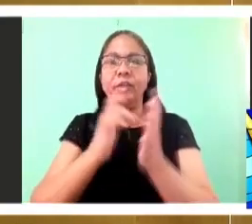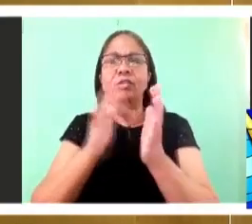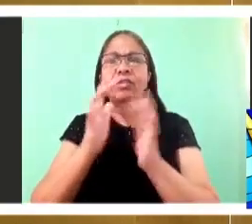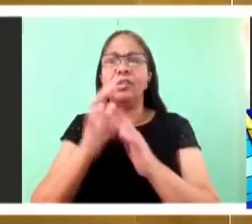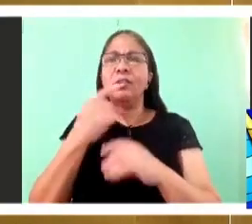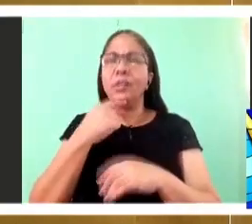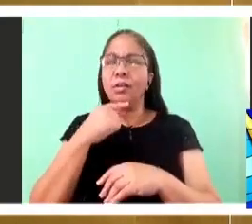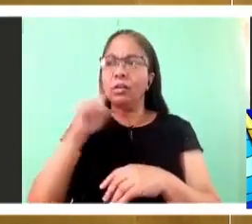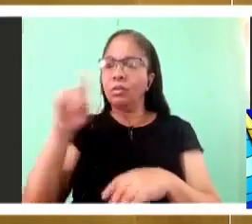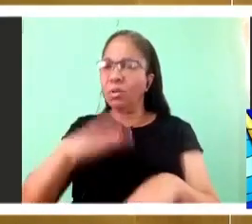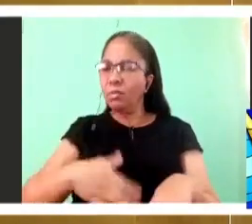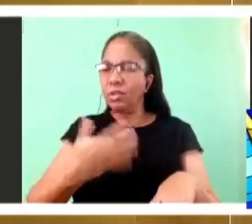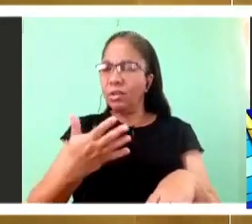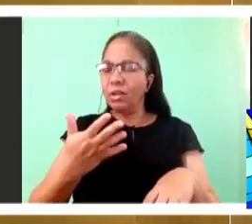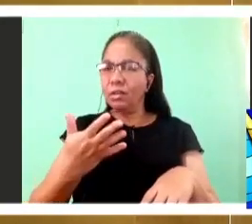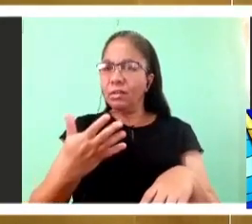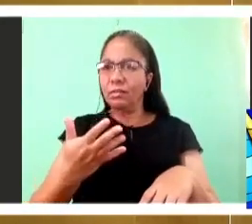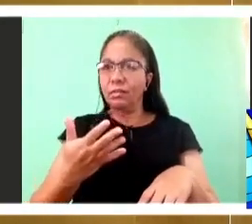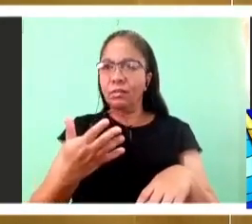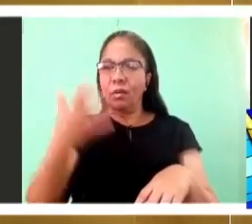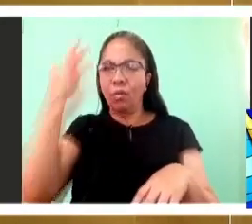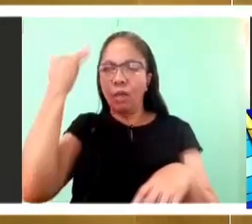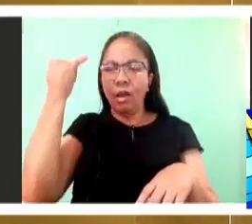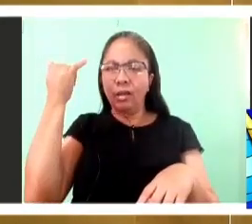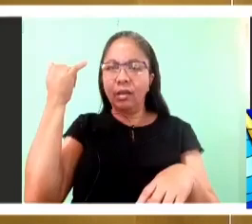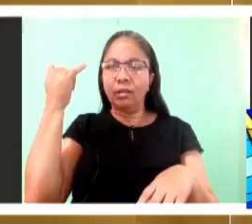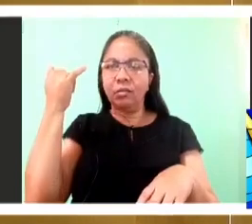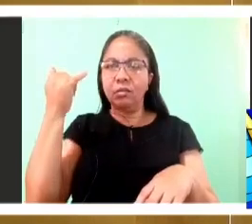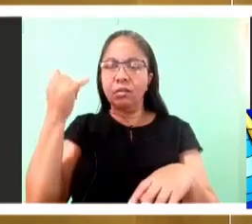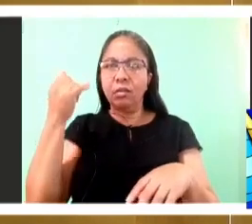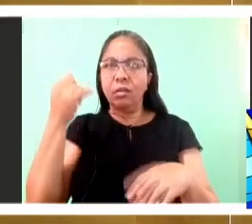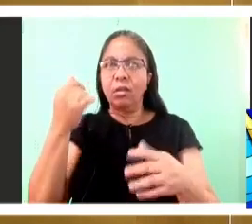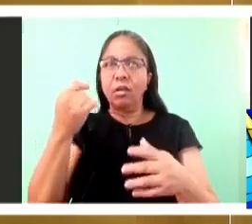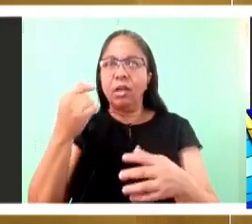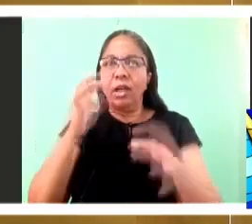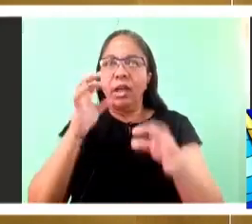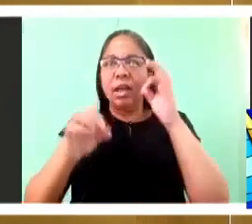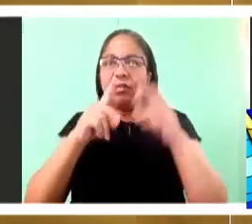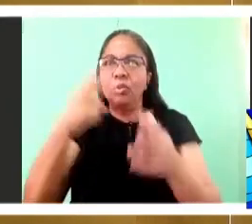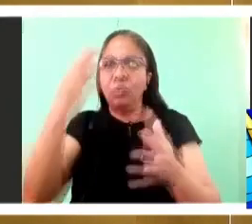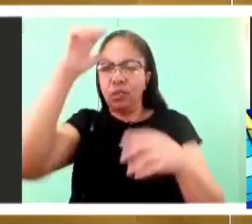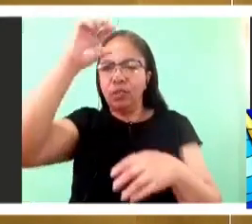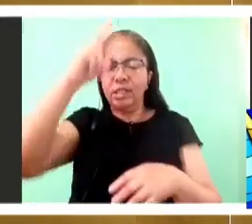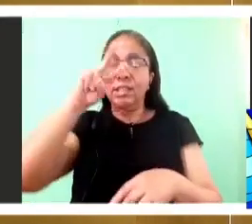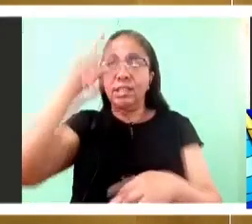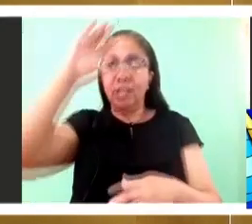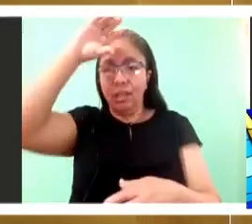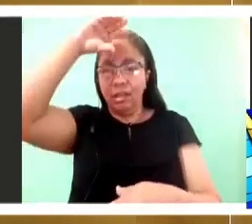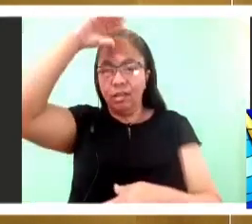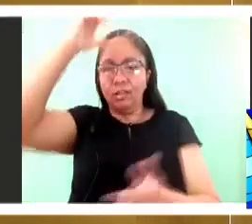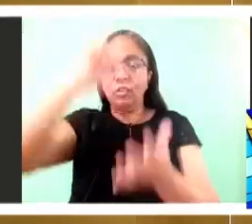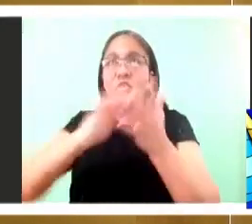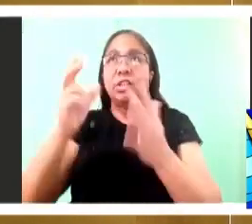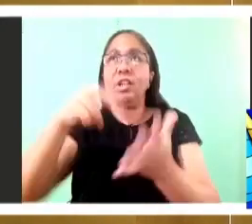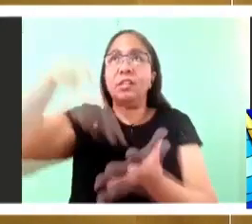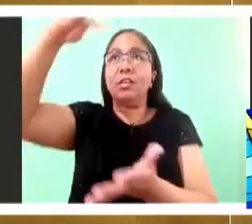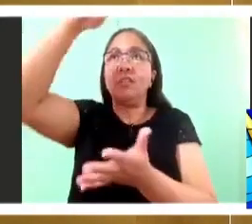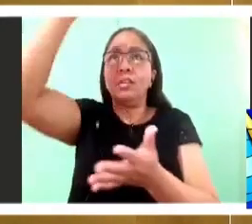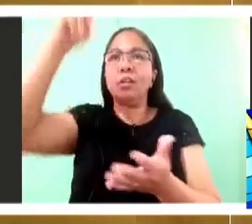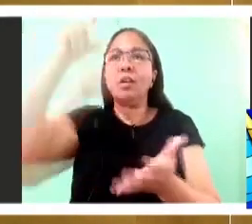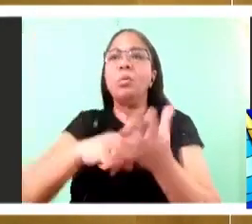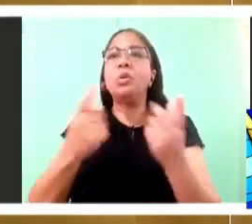It is the spirit that gives life. The flesh has nothing to offer. The words I have spoken to you are spirit